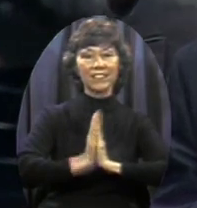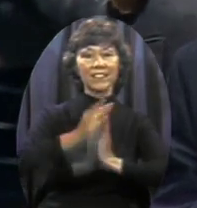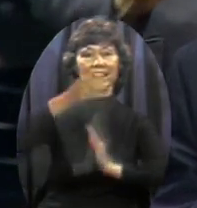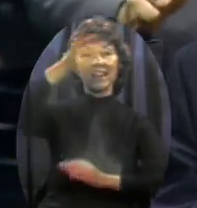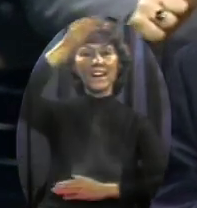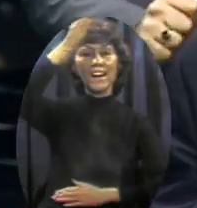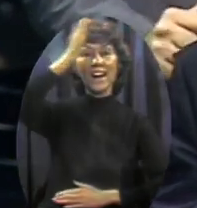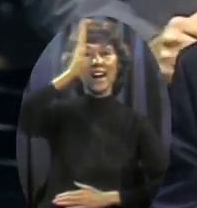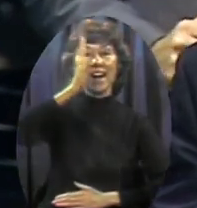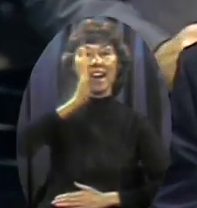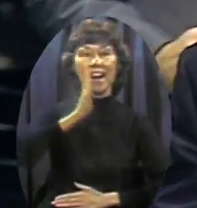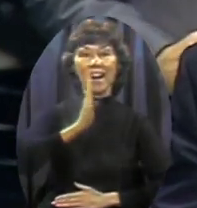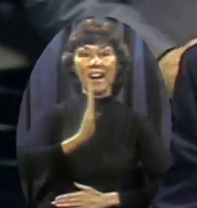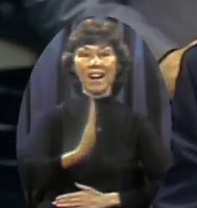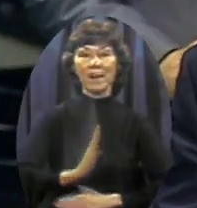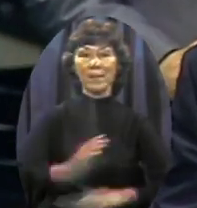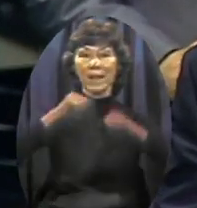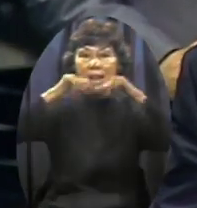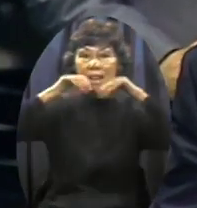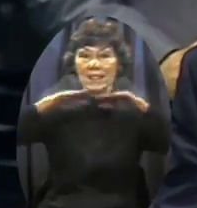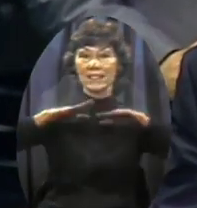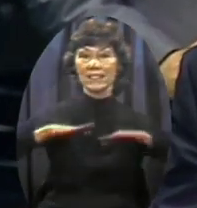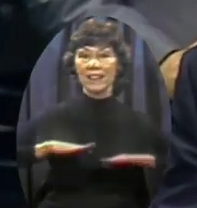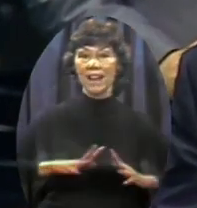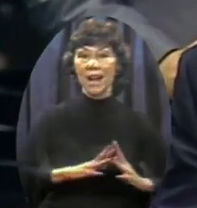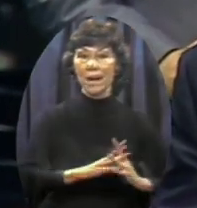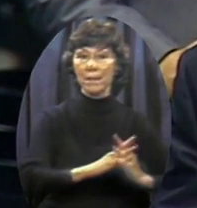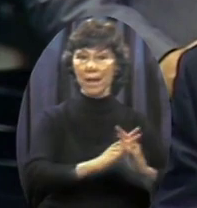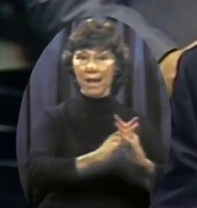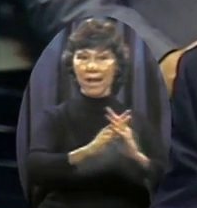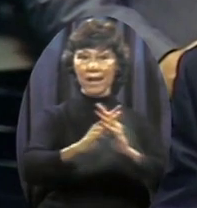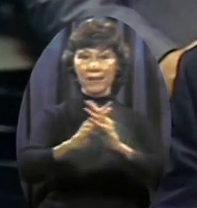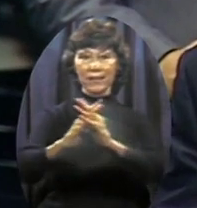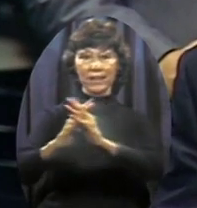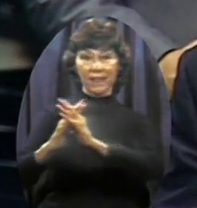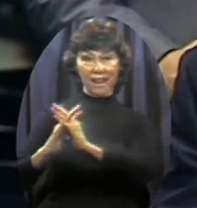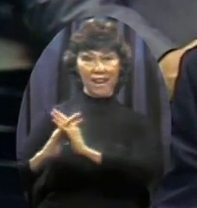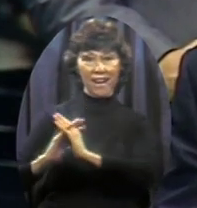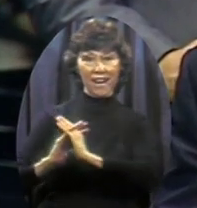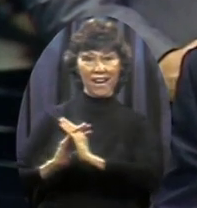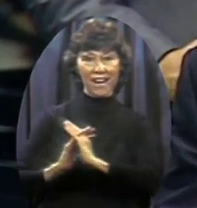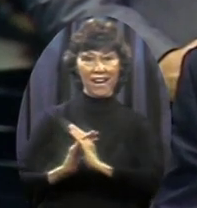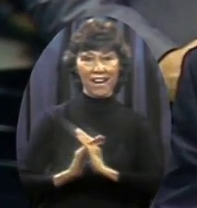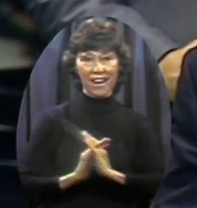God bless America